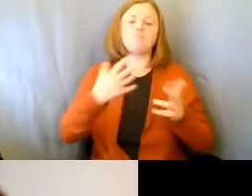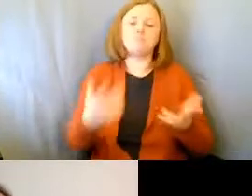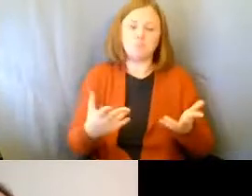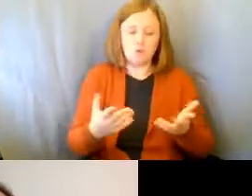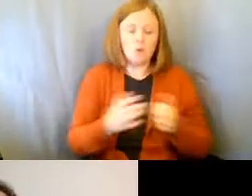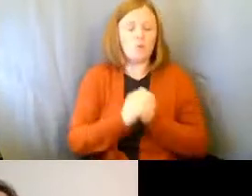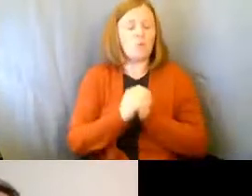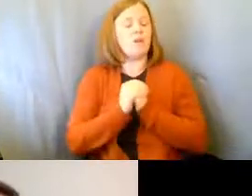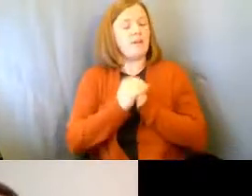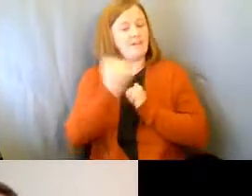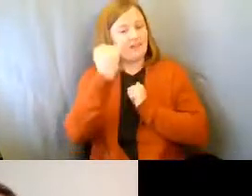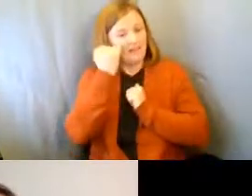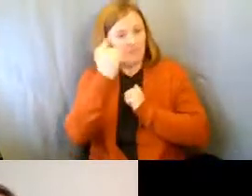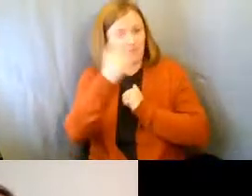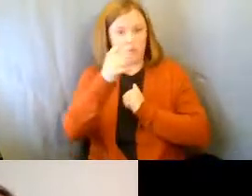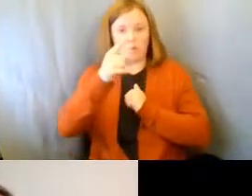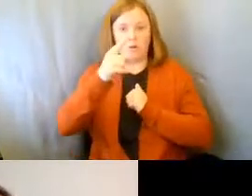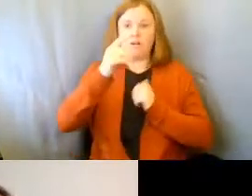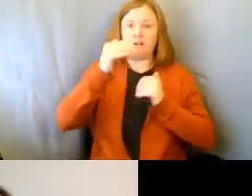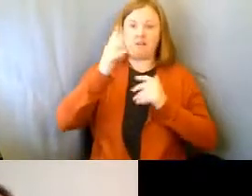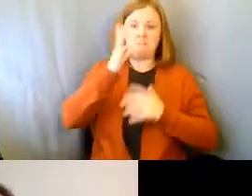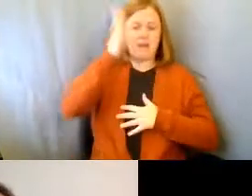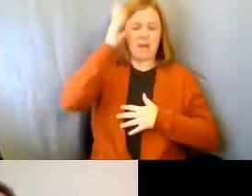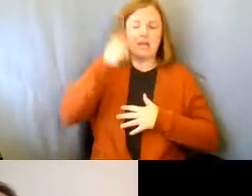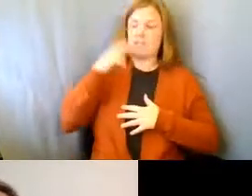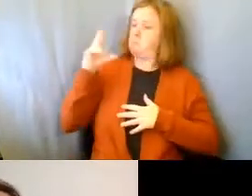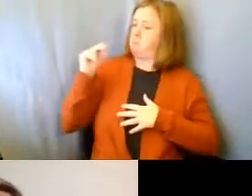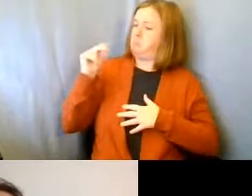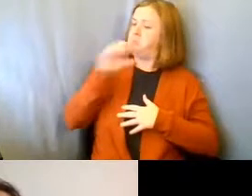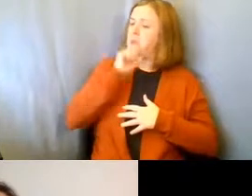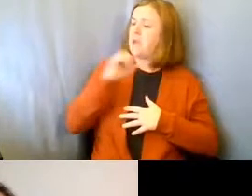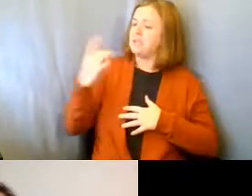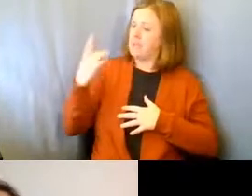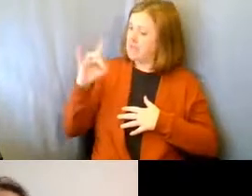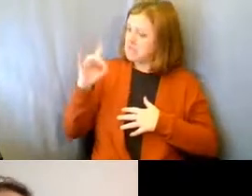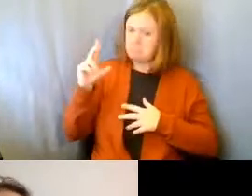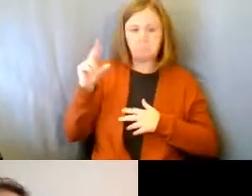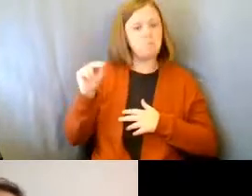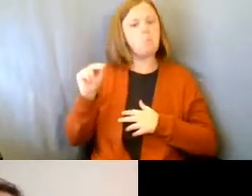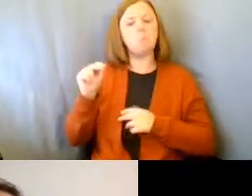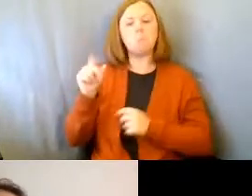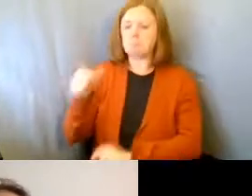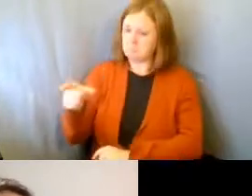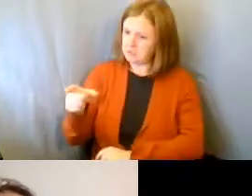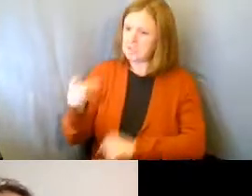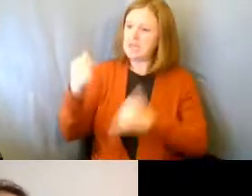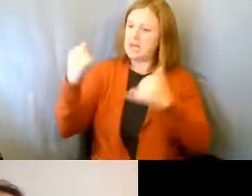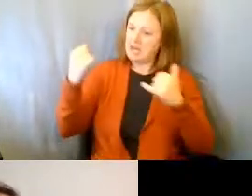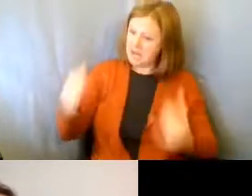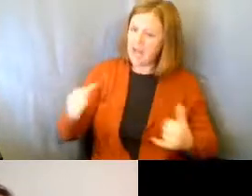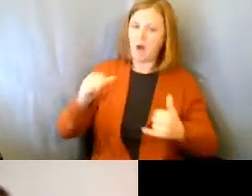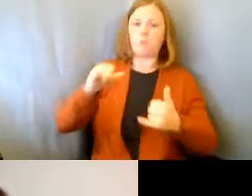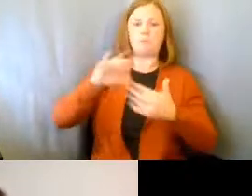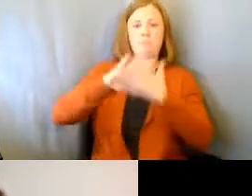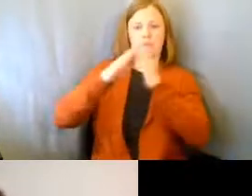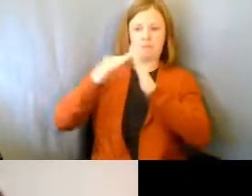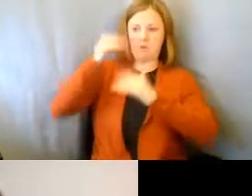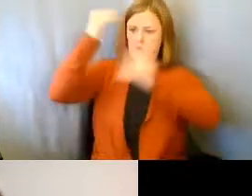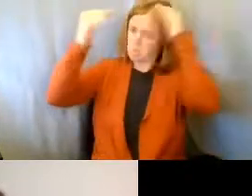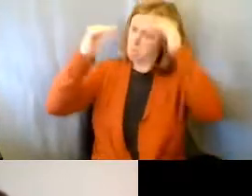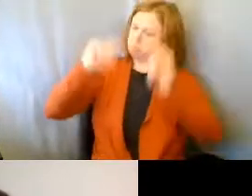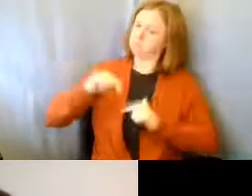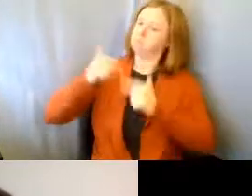So if as a parent I say, no, he's 18, he's the head of his own household now,